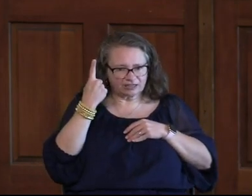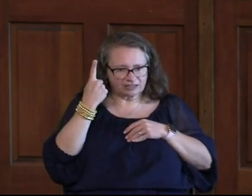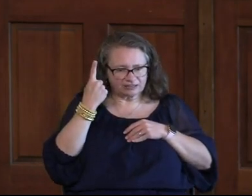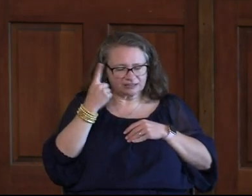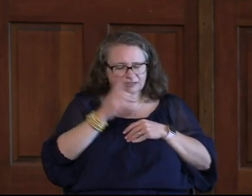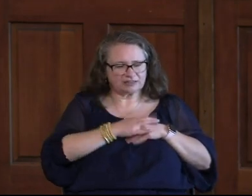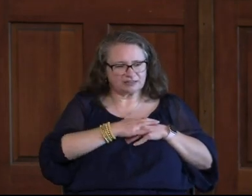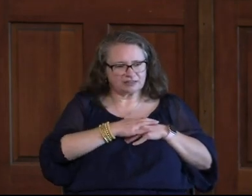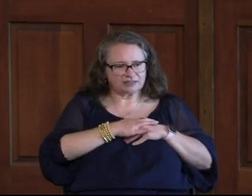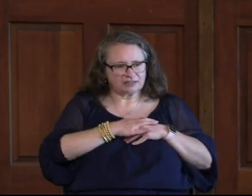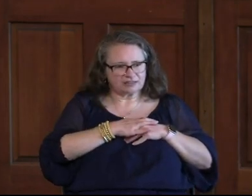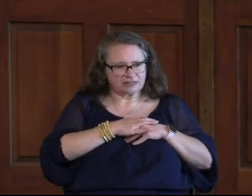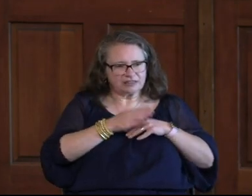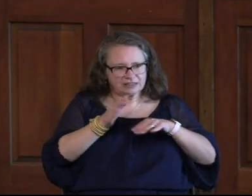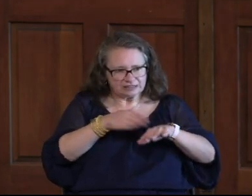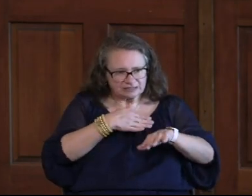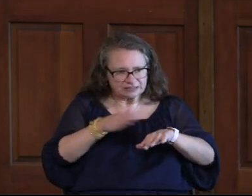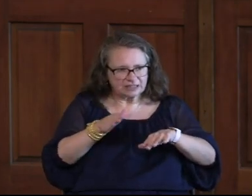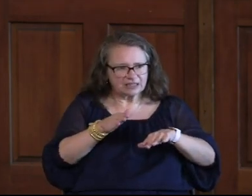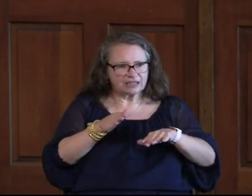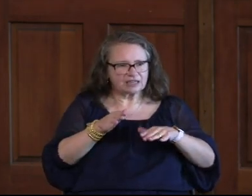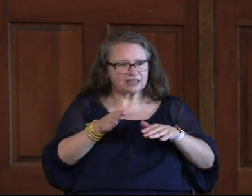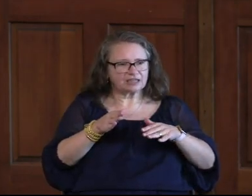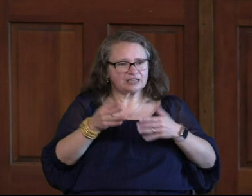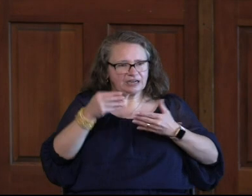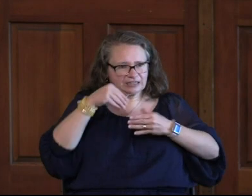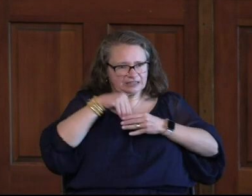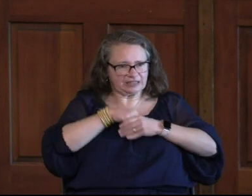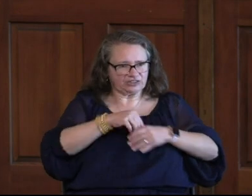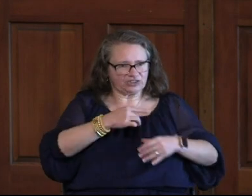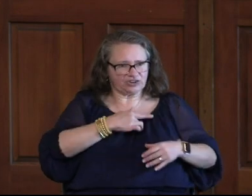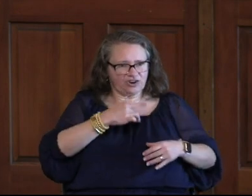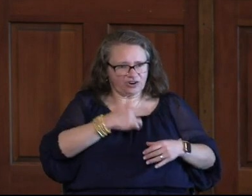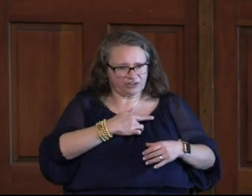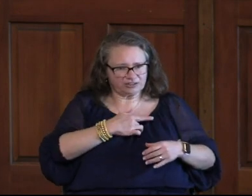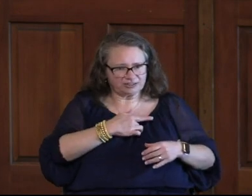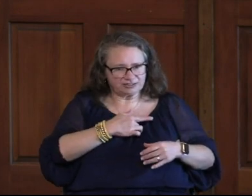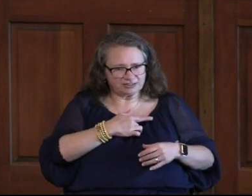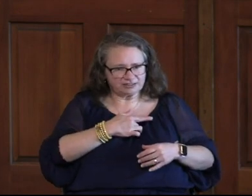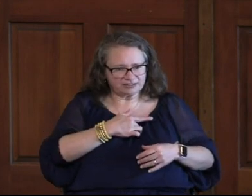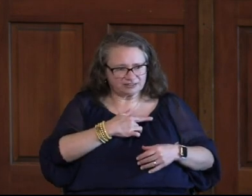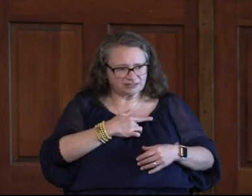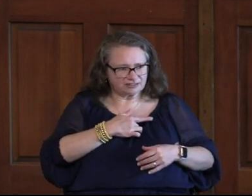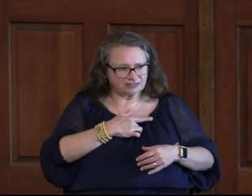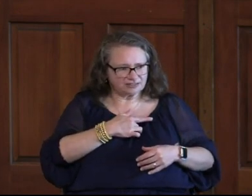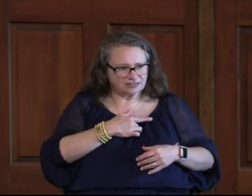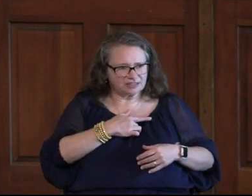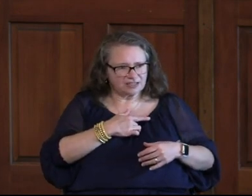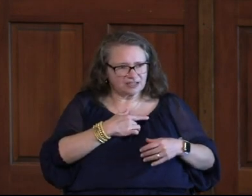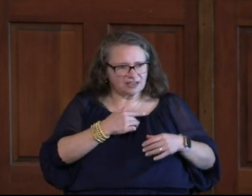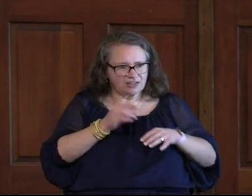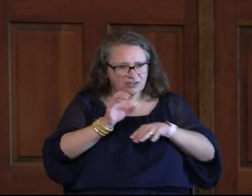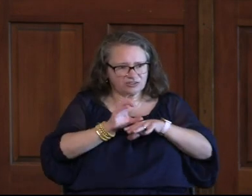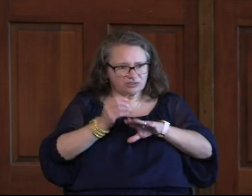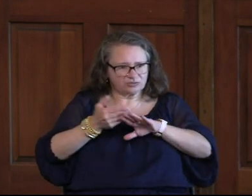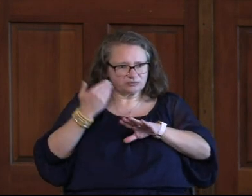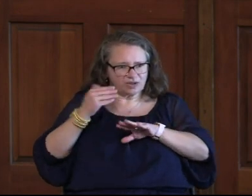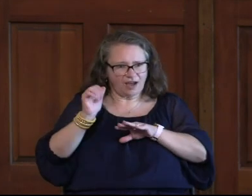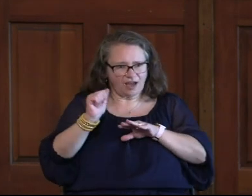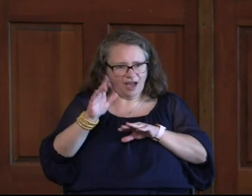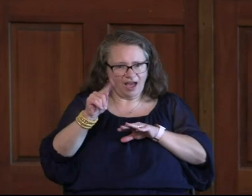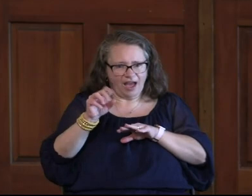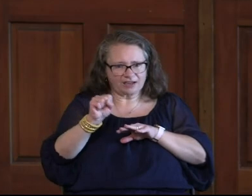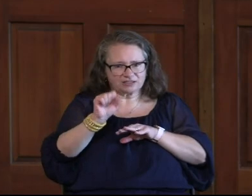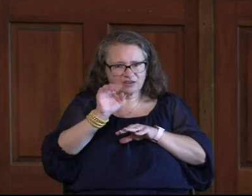That's Why You Gotta Sing About It Because Songs Get Down In Your Heart You Know The Early Church Acts 4